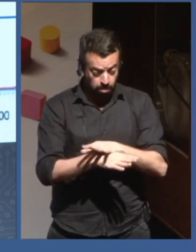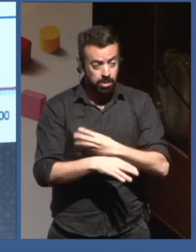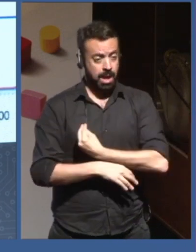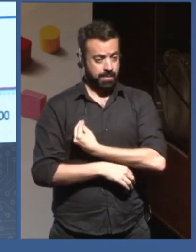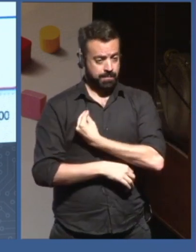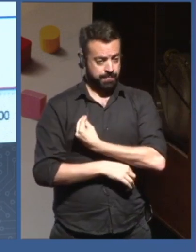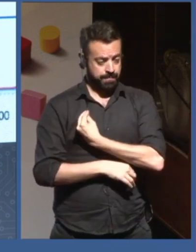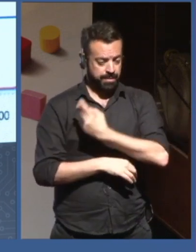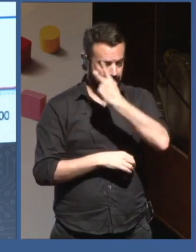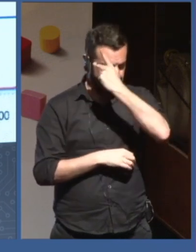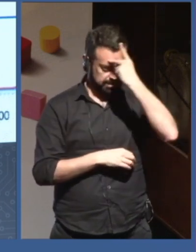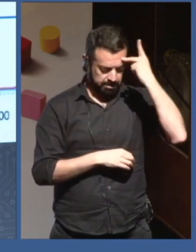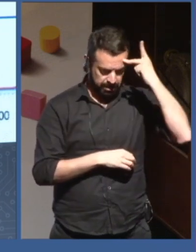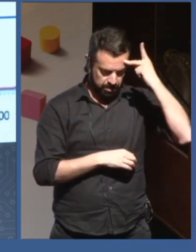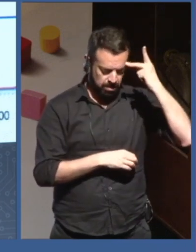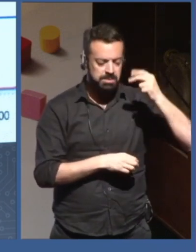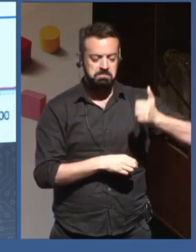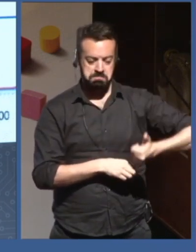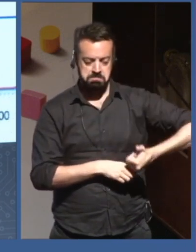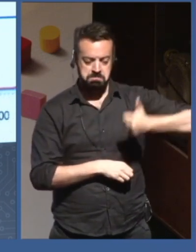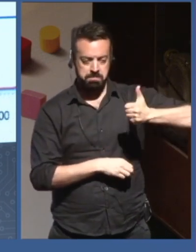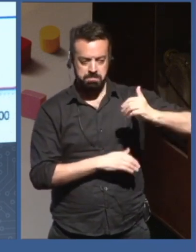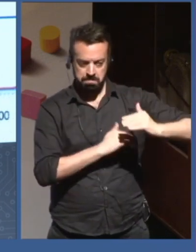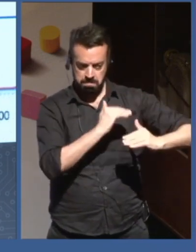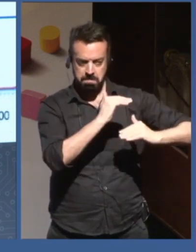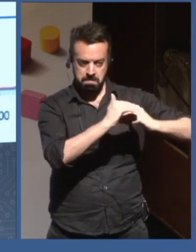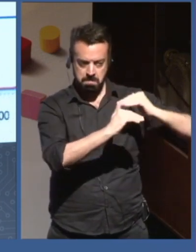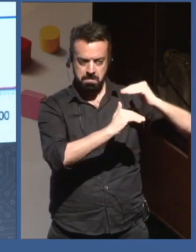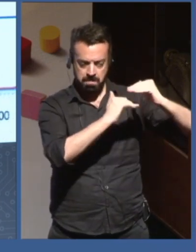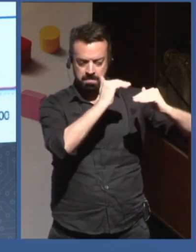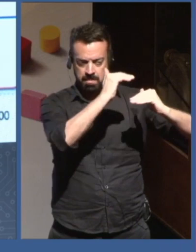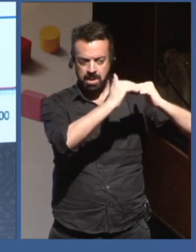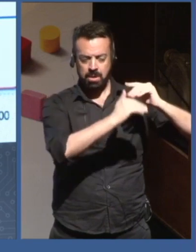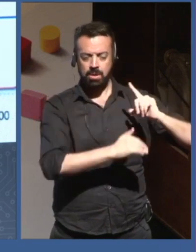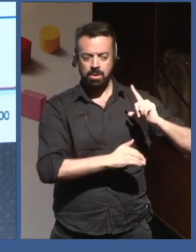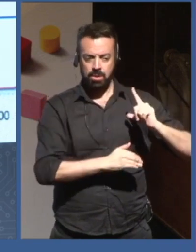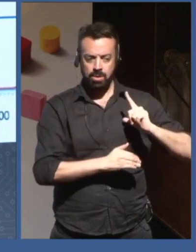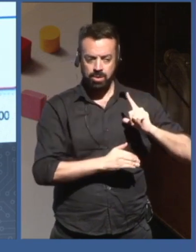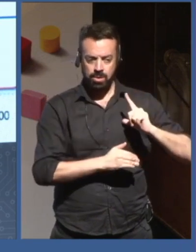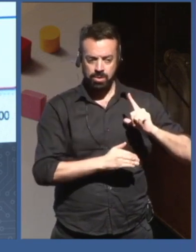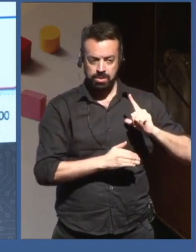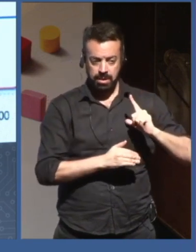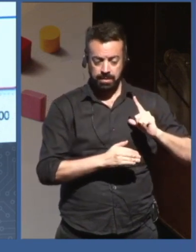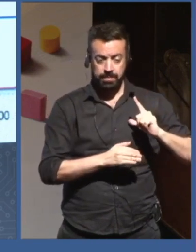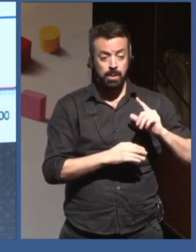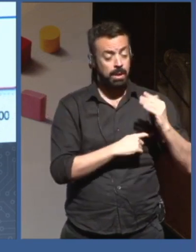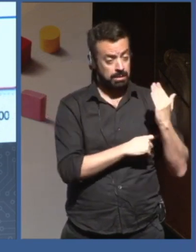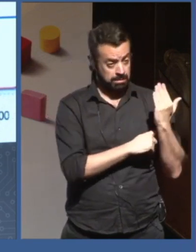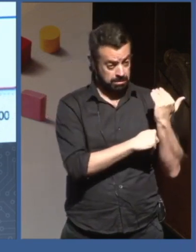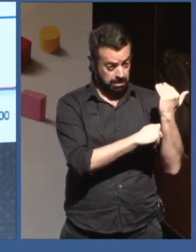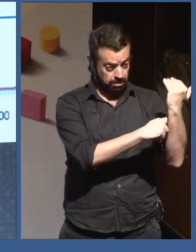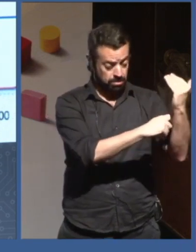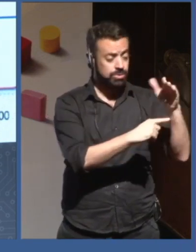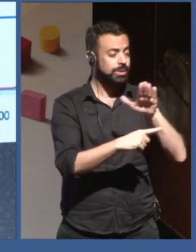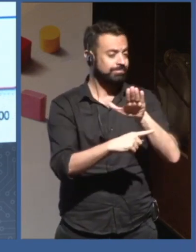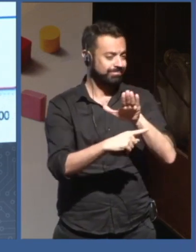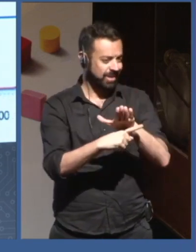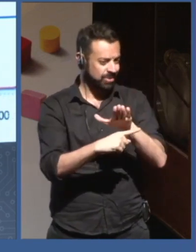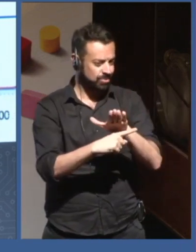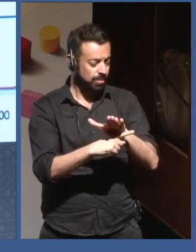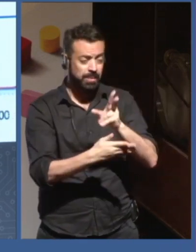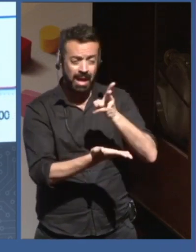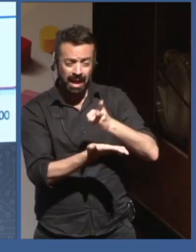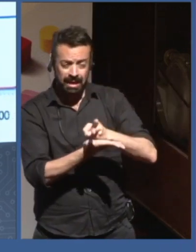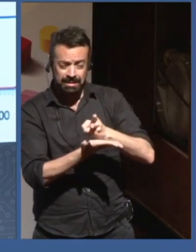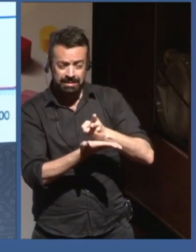this is, and a lot of that, of course, was driven by technology. So this is not to say, of course, that technology is, you know, that things are smooth, less or